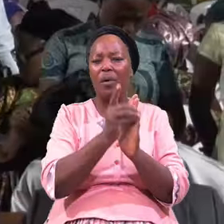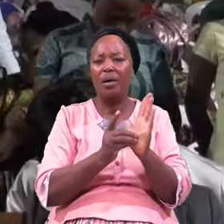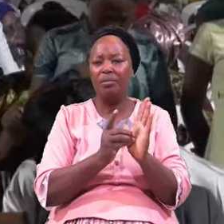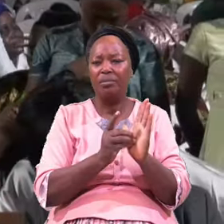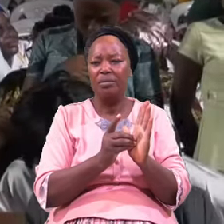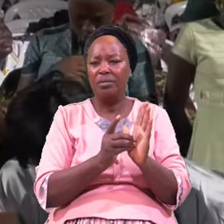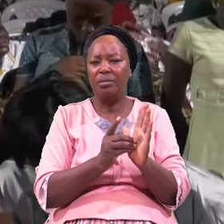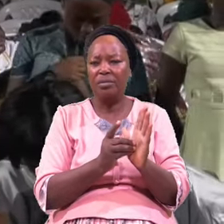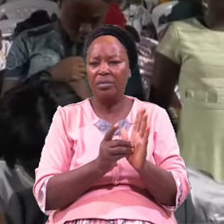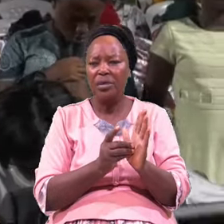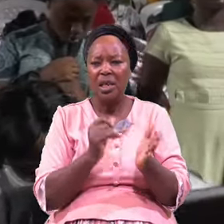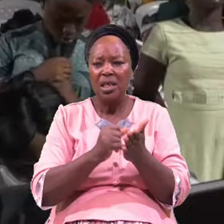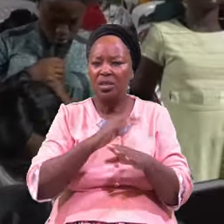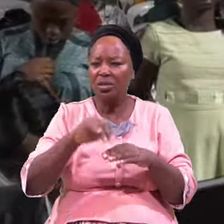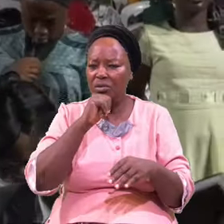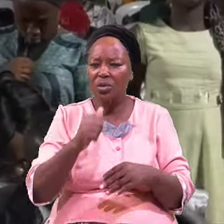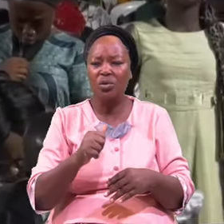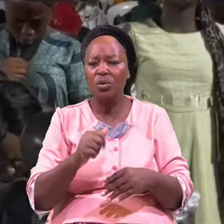Doesn't Take One Day